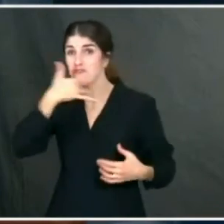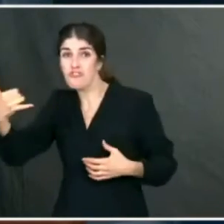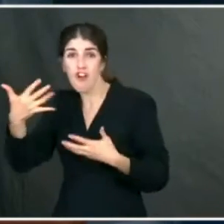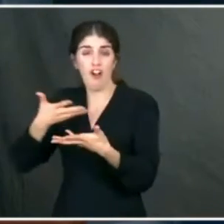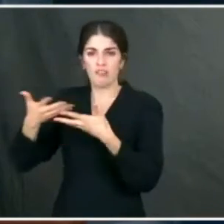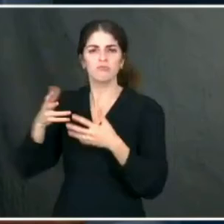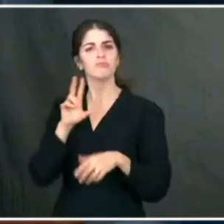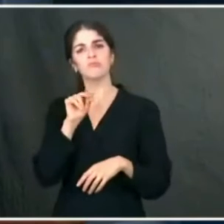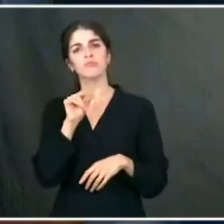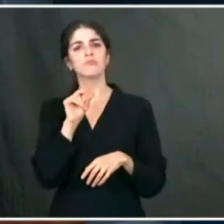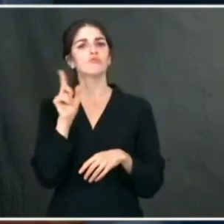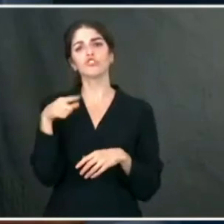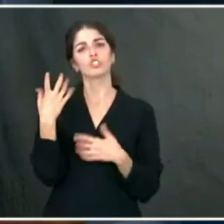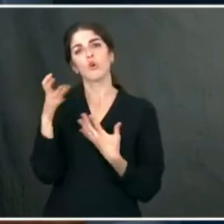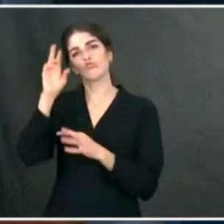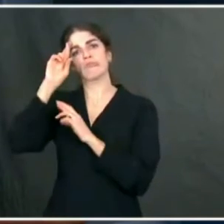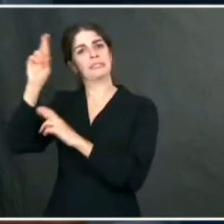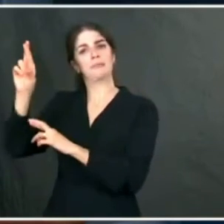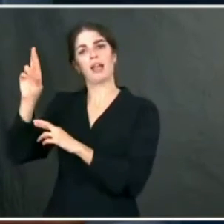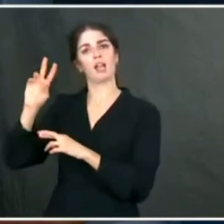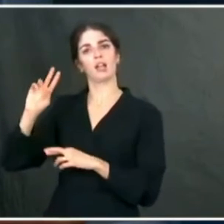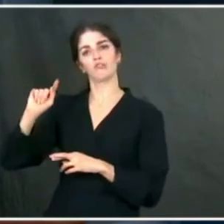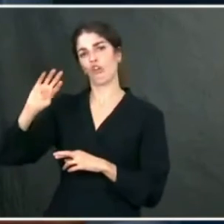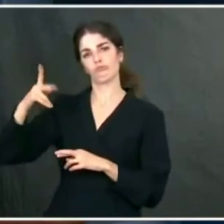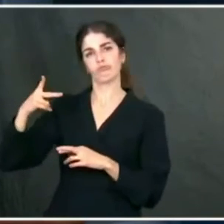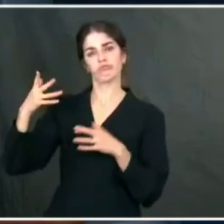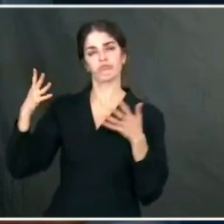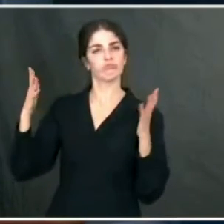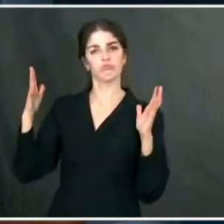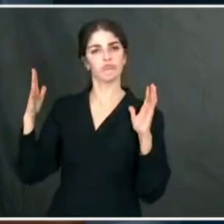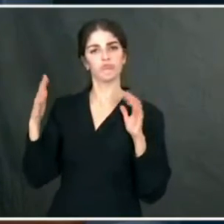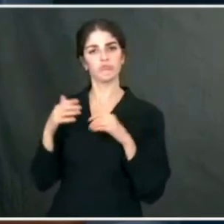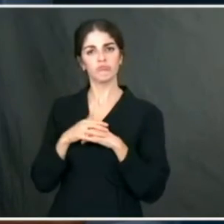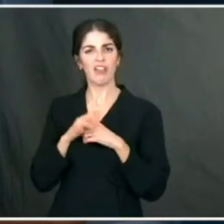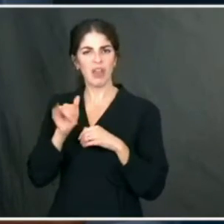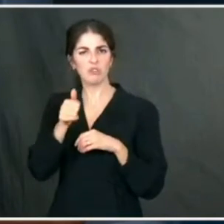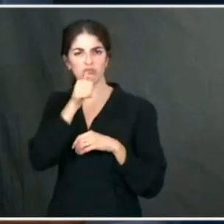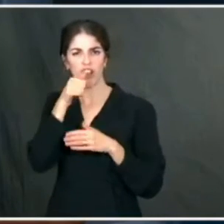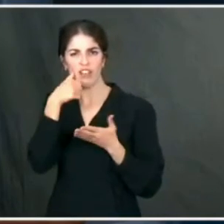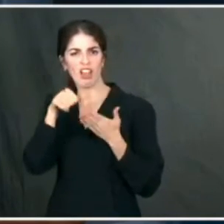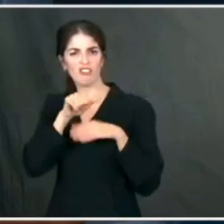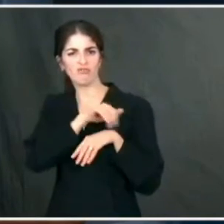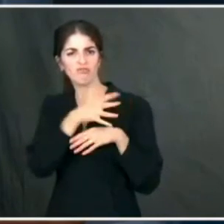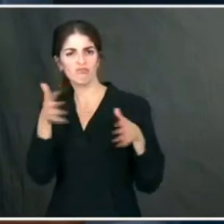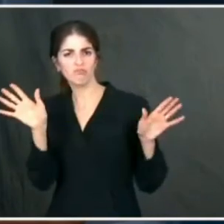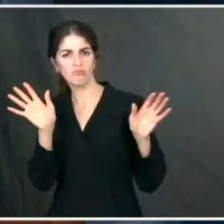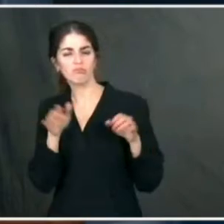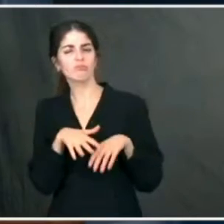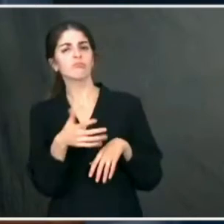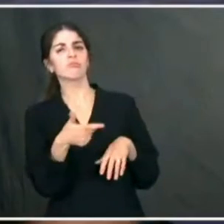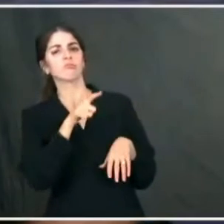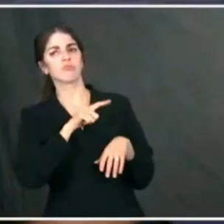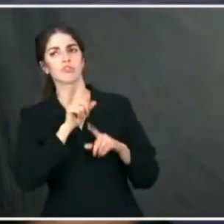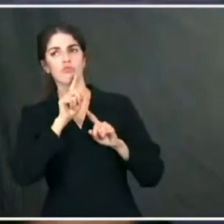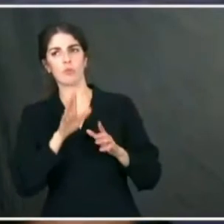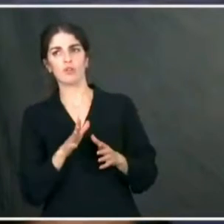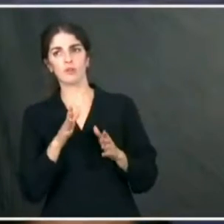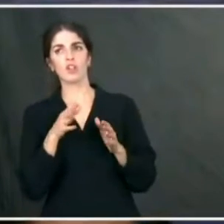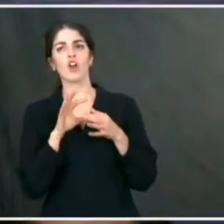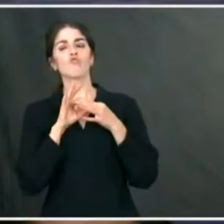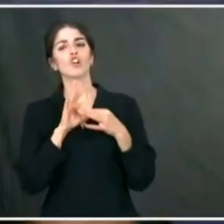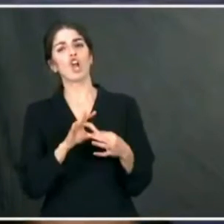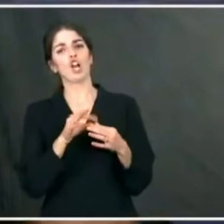was even trying to be respectful in that moment of a private letter that was sent. With regard to the former president,